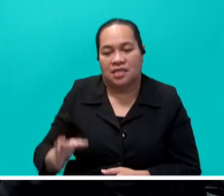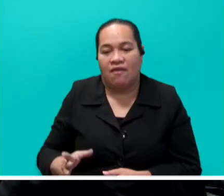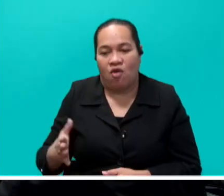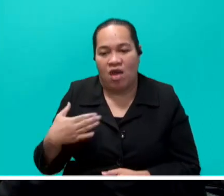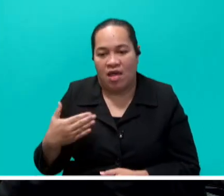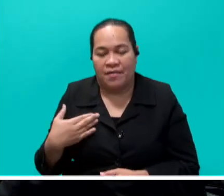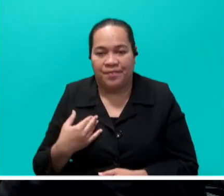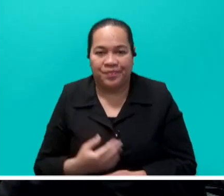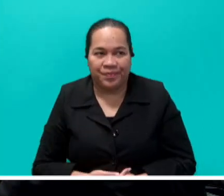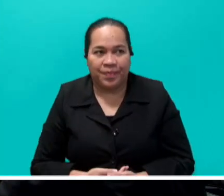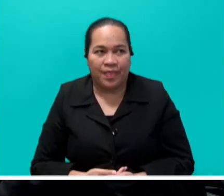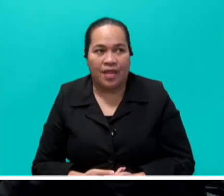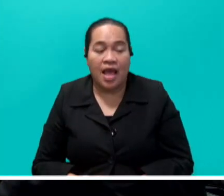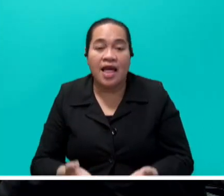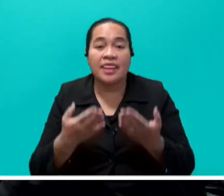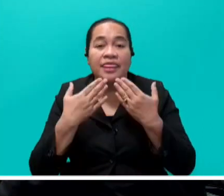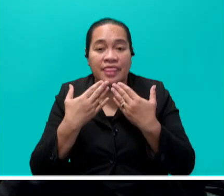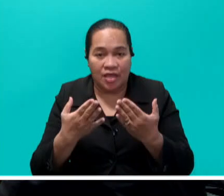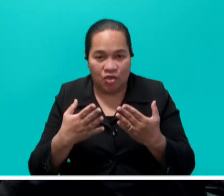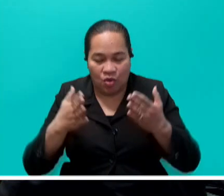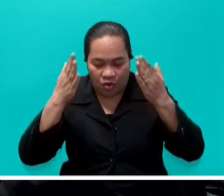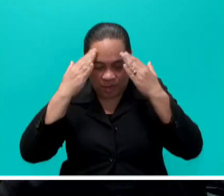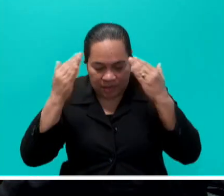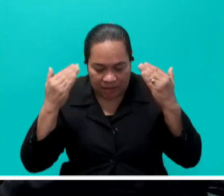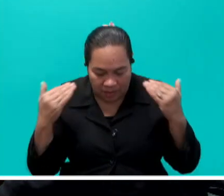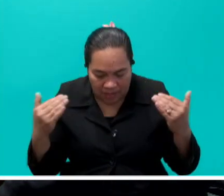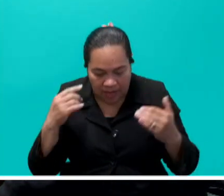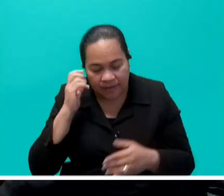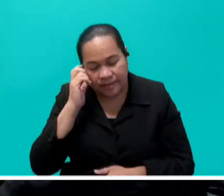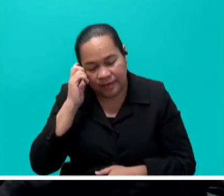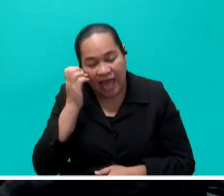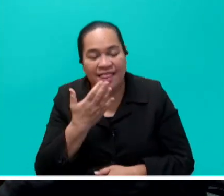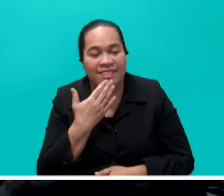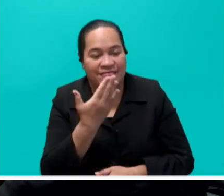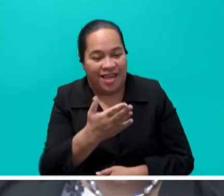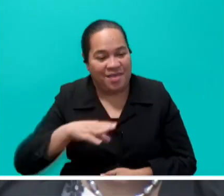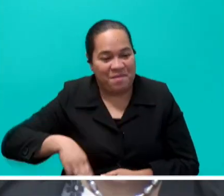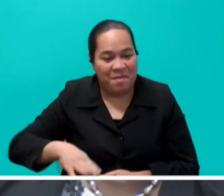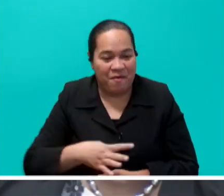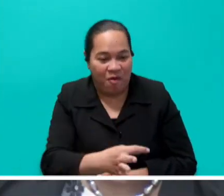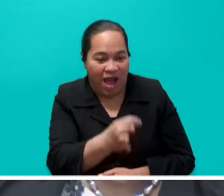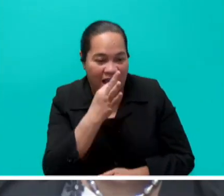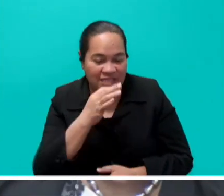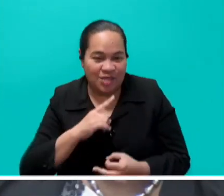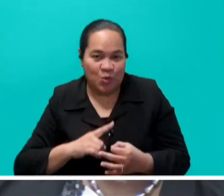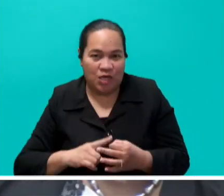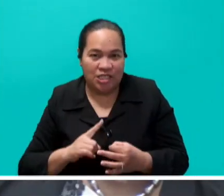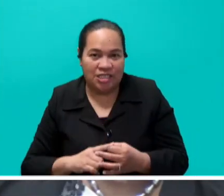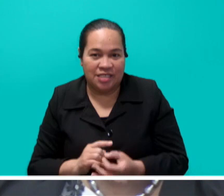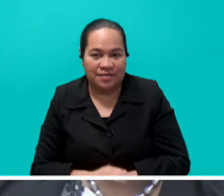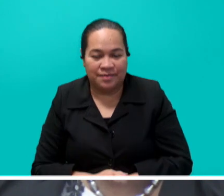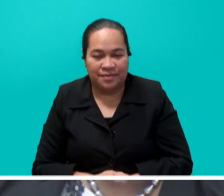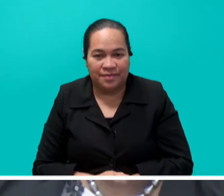Thank you, Honourable Speaker, sir, and I thank the Honourable Member, Honourable Dominar for that question in